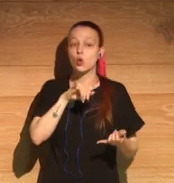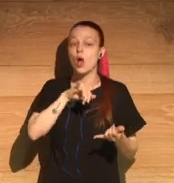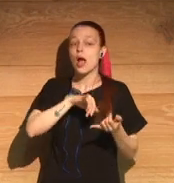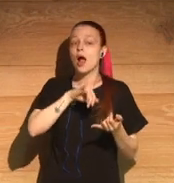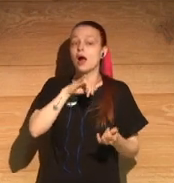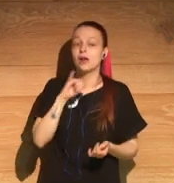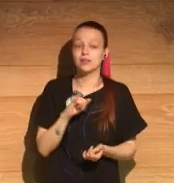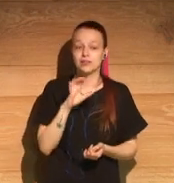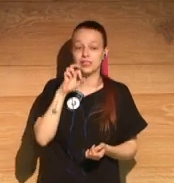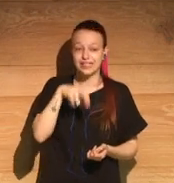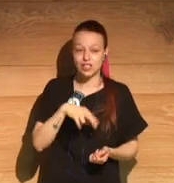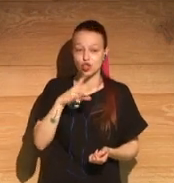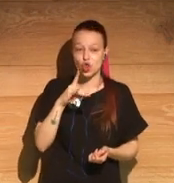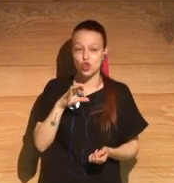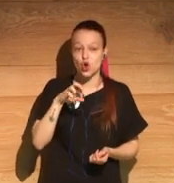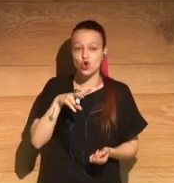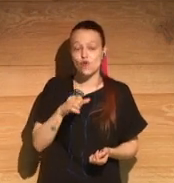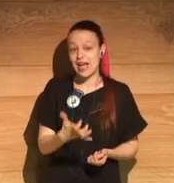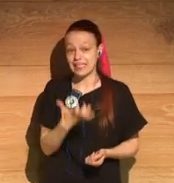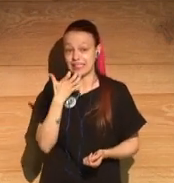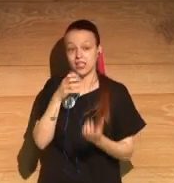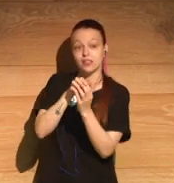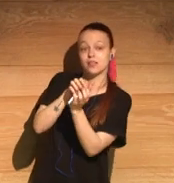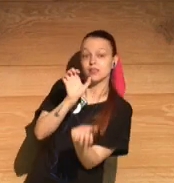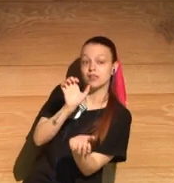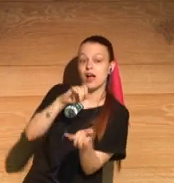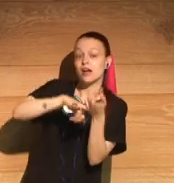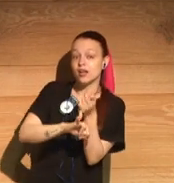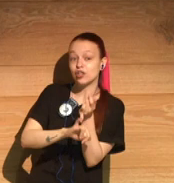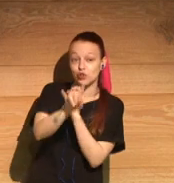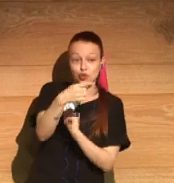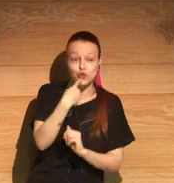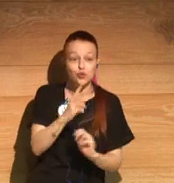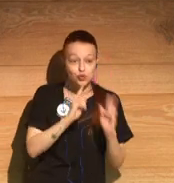But would you want to marry Jason Donovan? Would you marry him if he proposed to you?